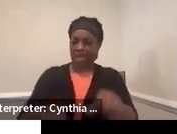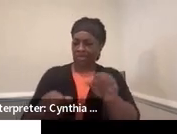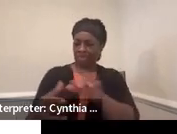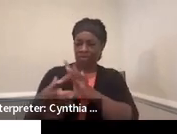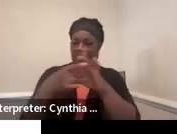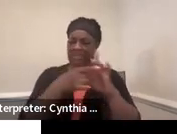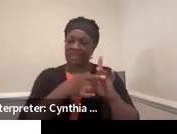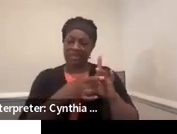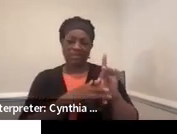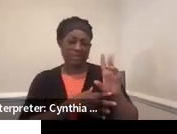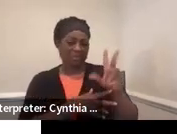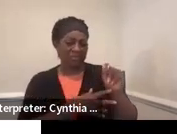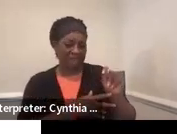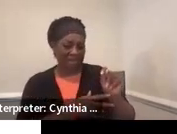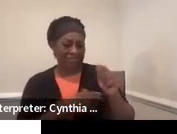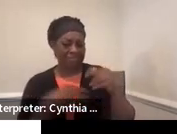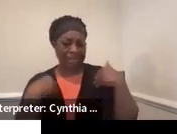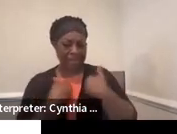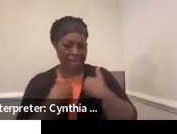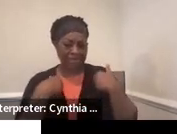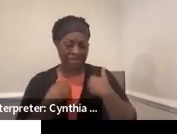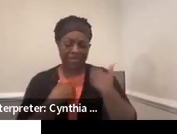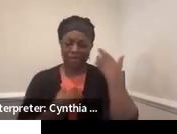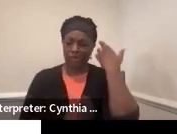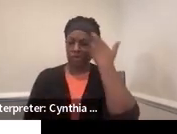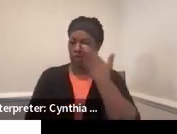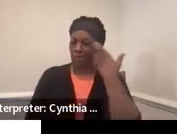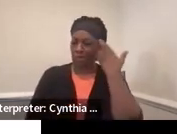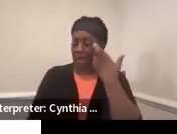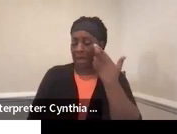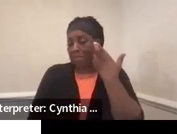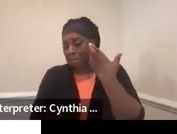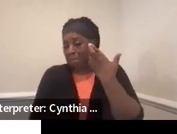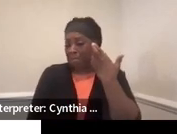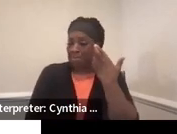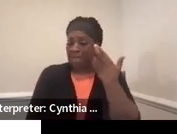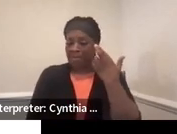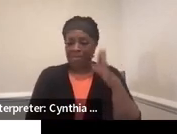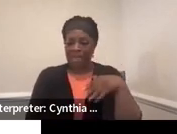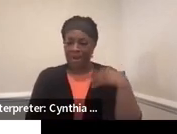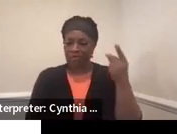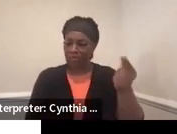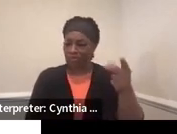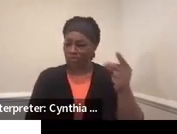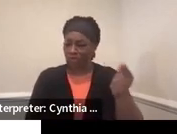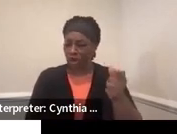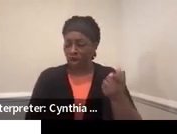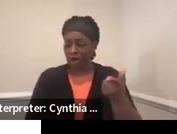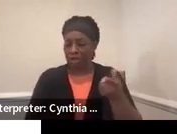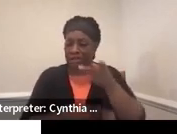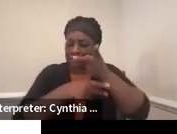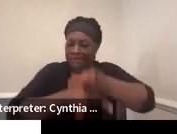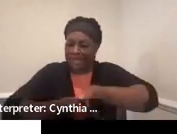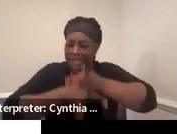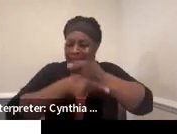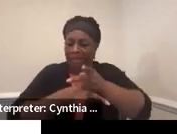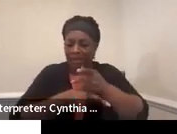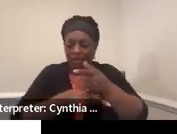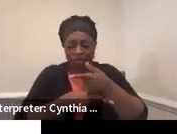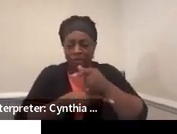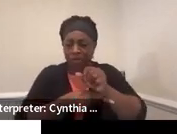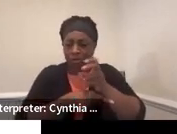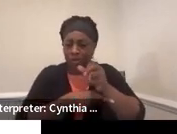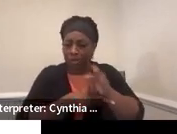And then she realized that maybe being a dog groomer was really sort of where her interest laid. So, you know, she's in the same field,